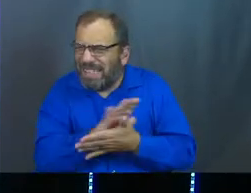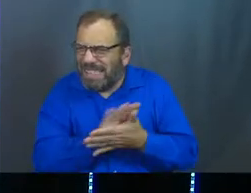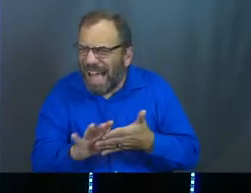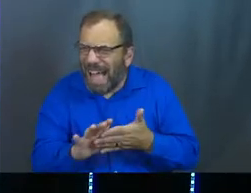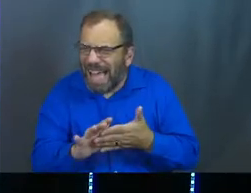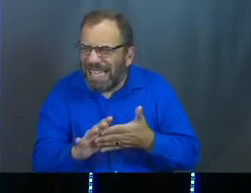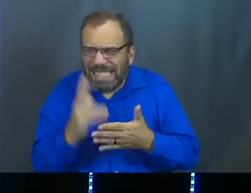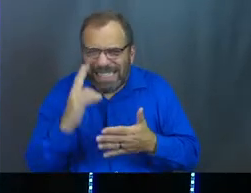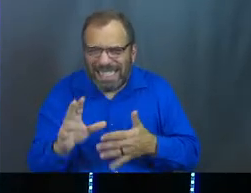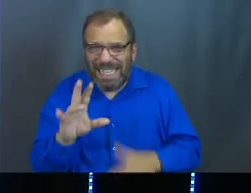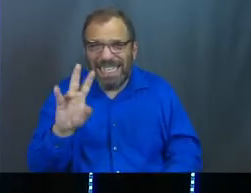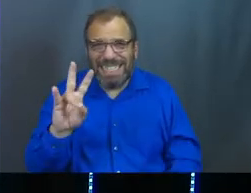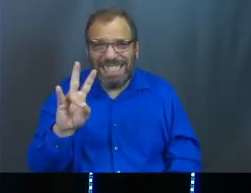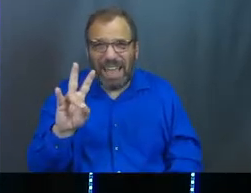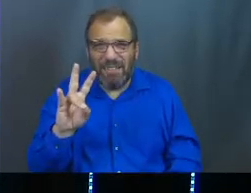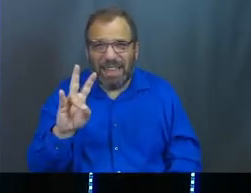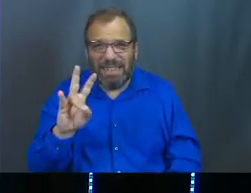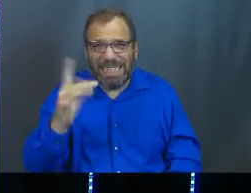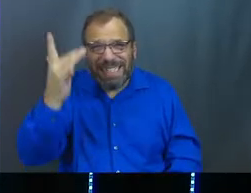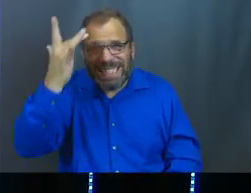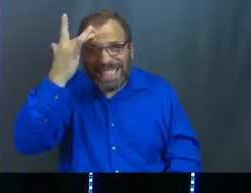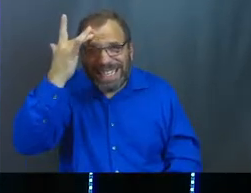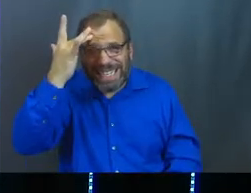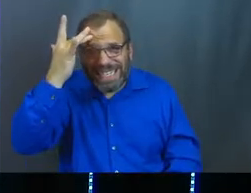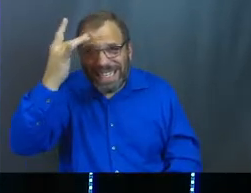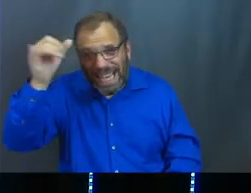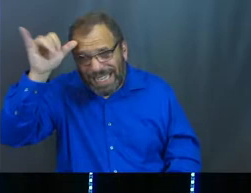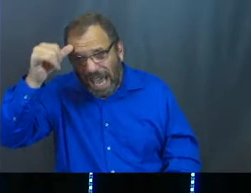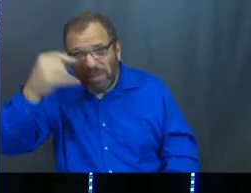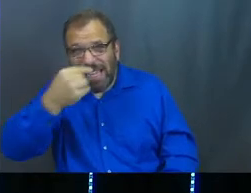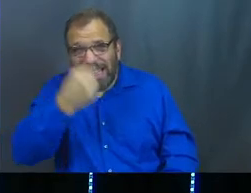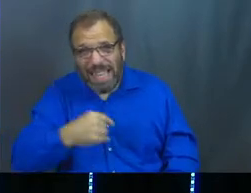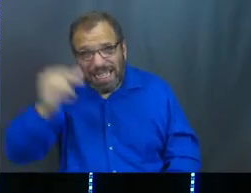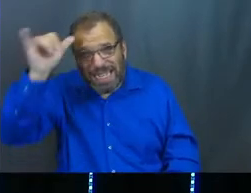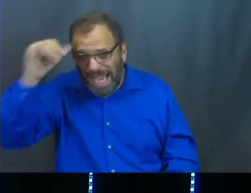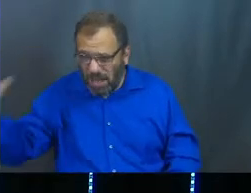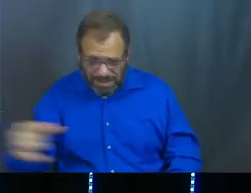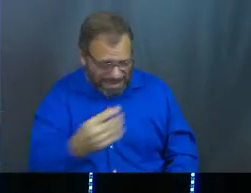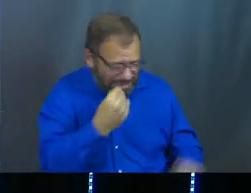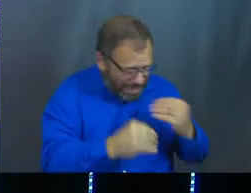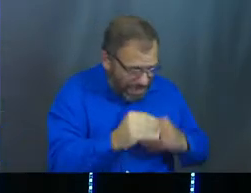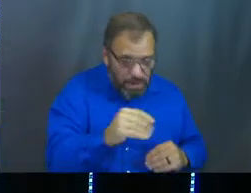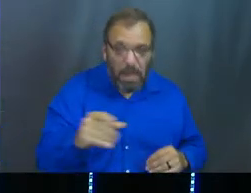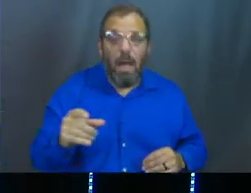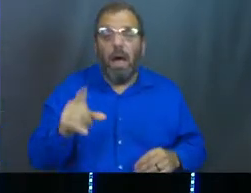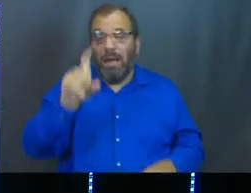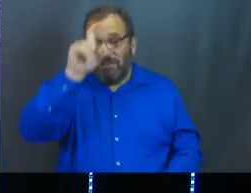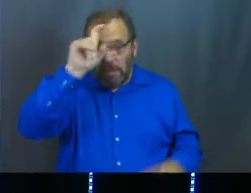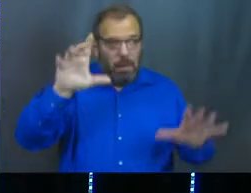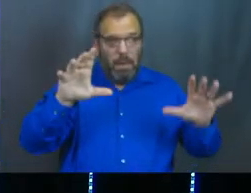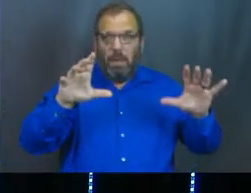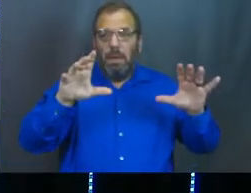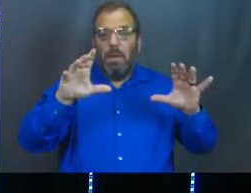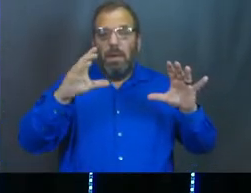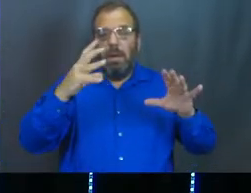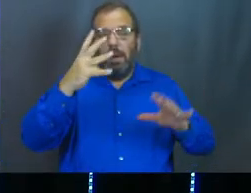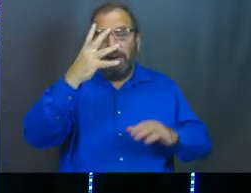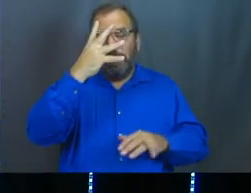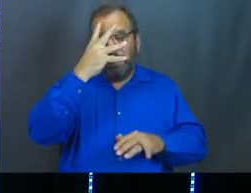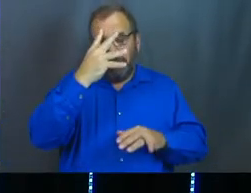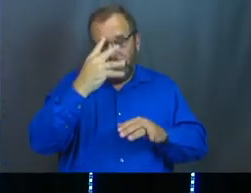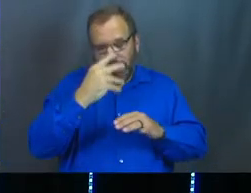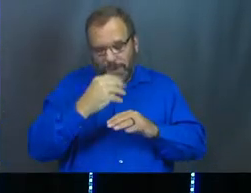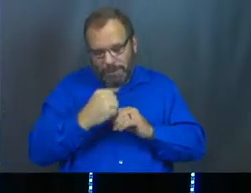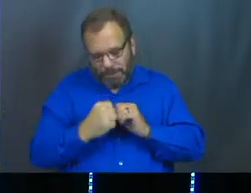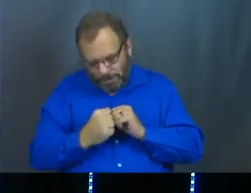picture to see seven thin cows eat seven fat cows, but that's what happened. And then it says, but he fell asleep again, maybe even the same night,